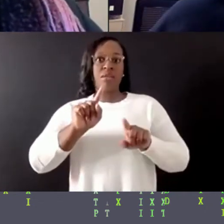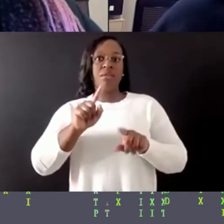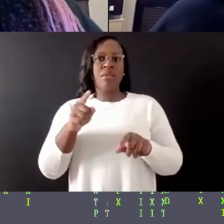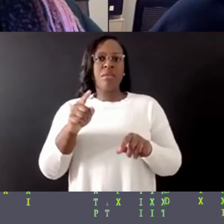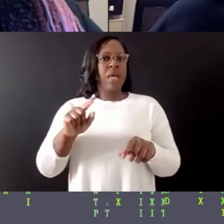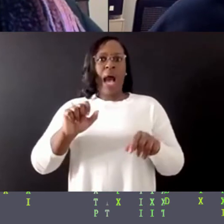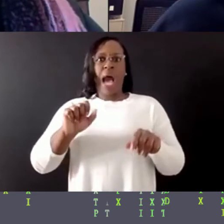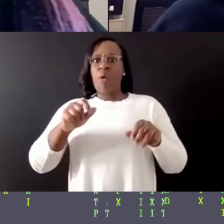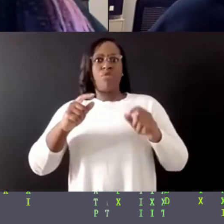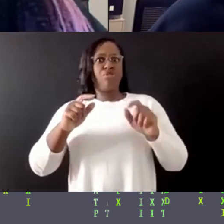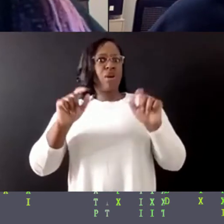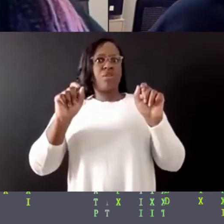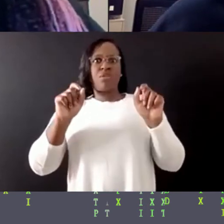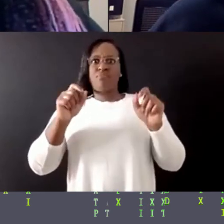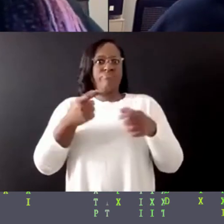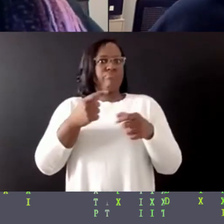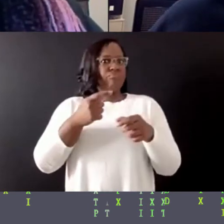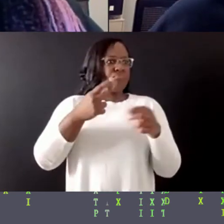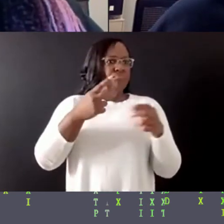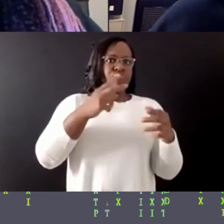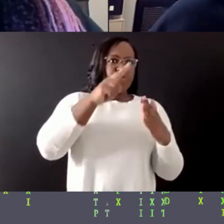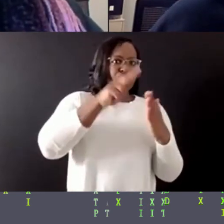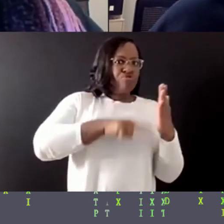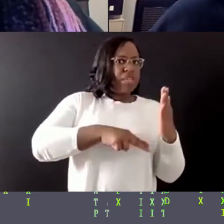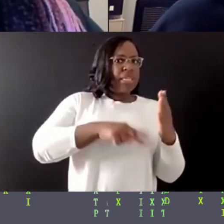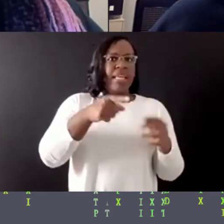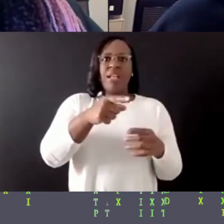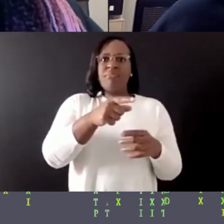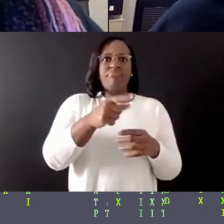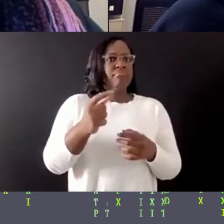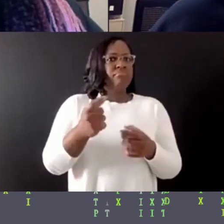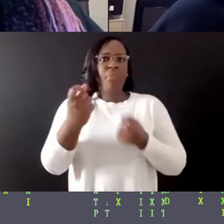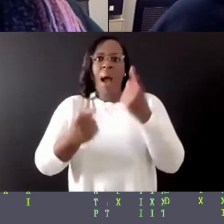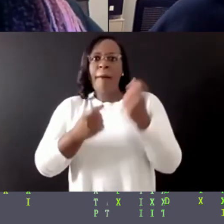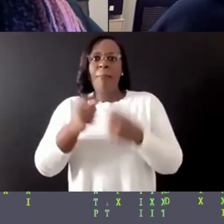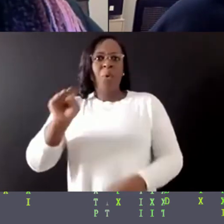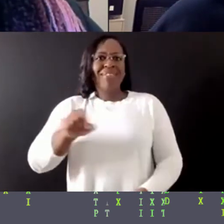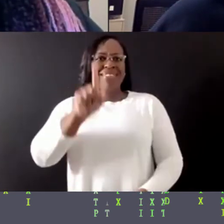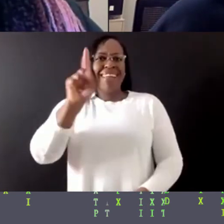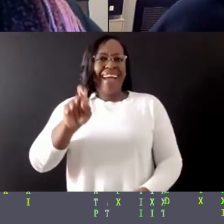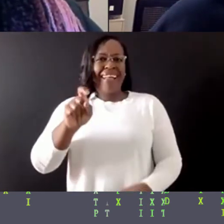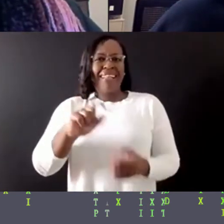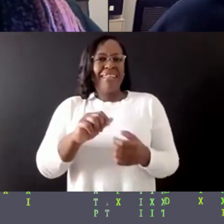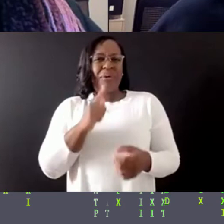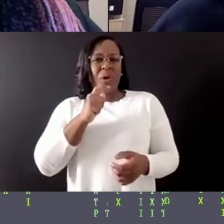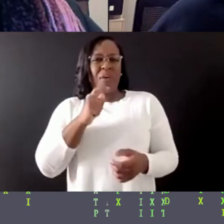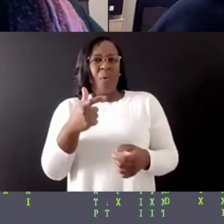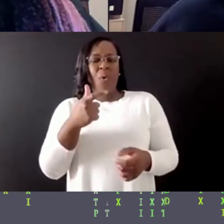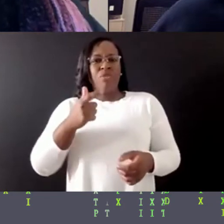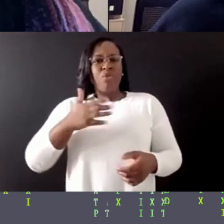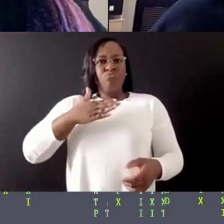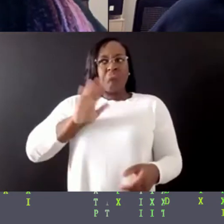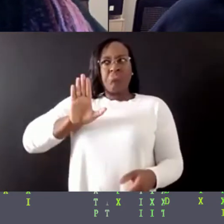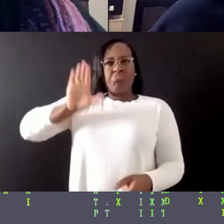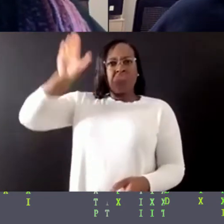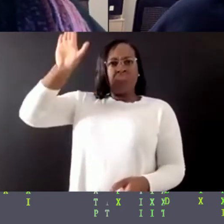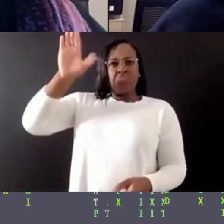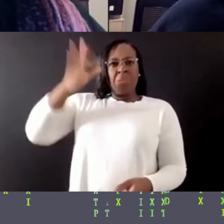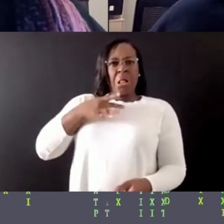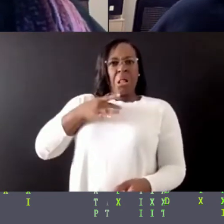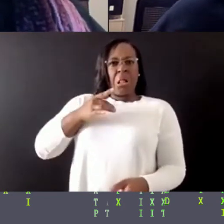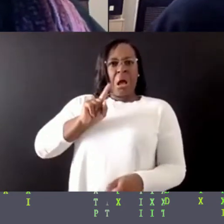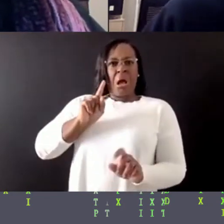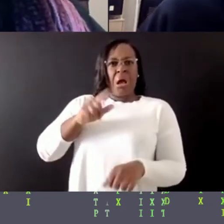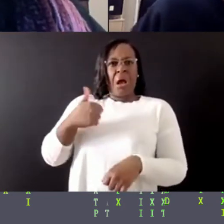there and kind of, again, that popcorn style, um, whoever feels, uh, kind of called to, to speak on it.